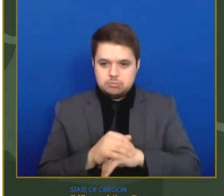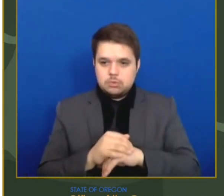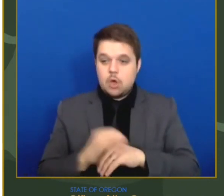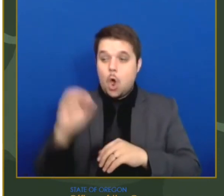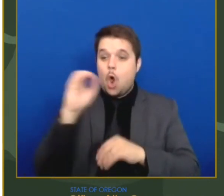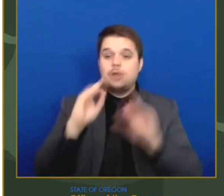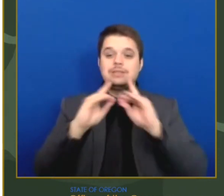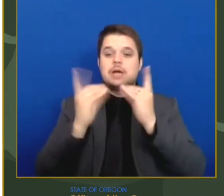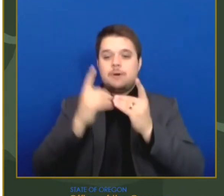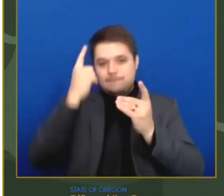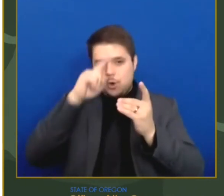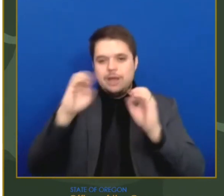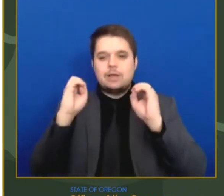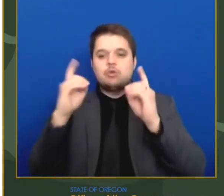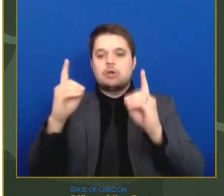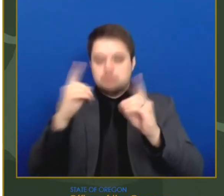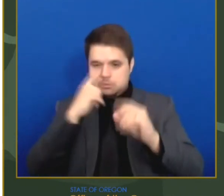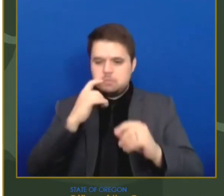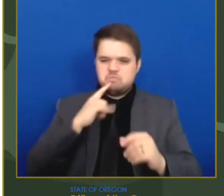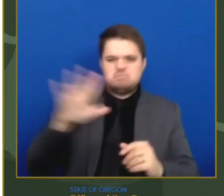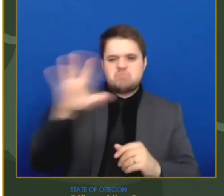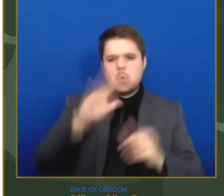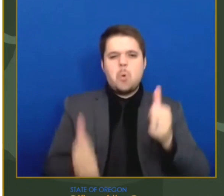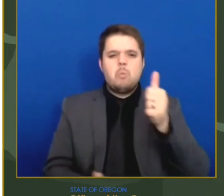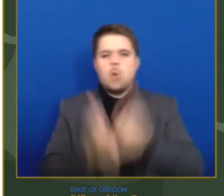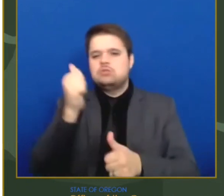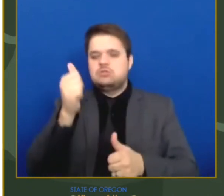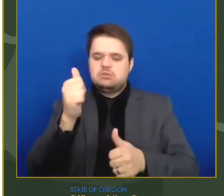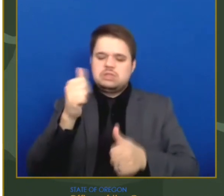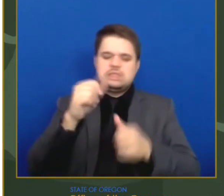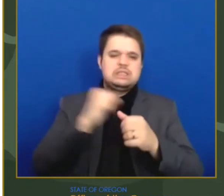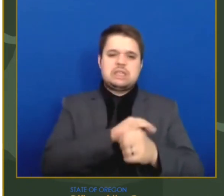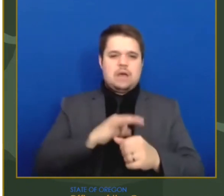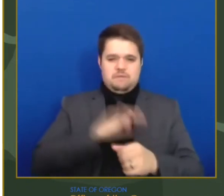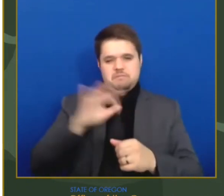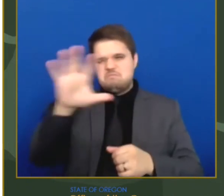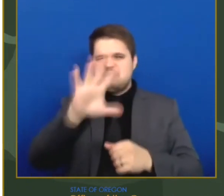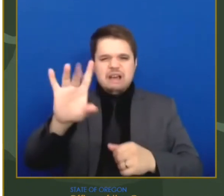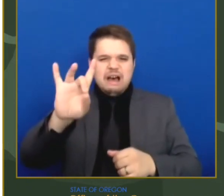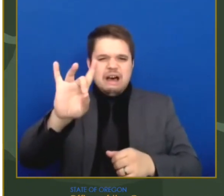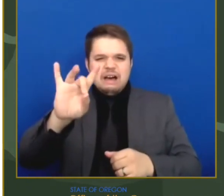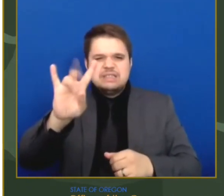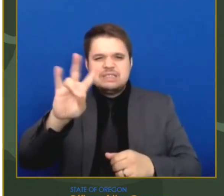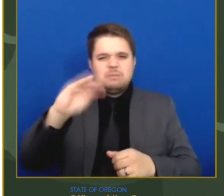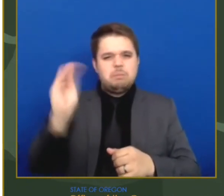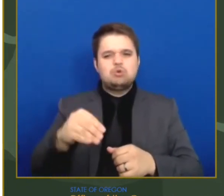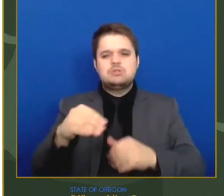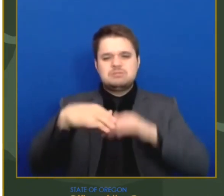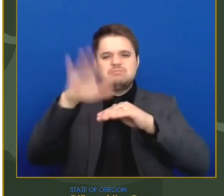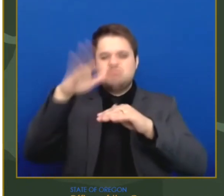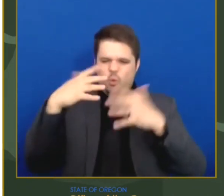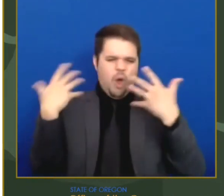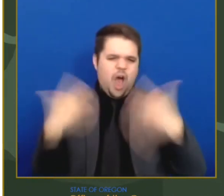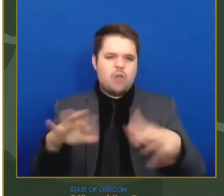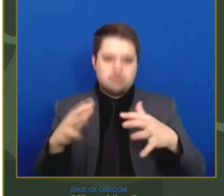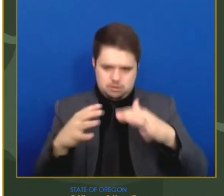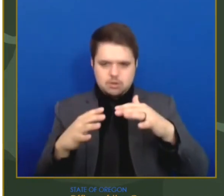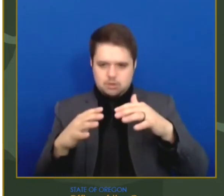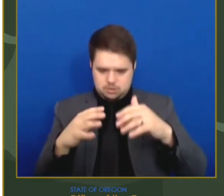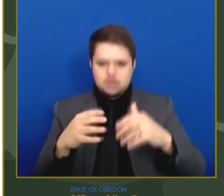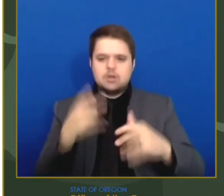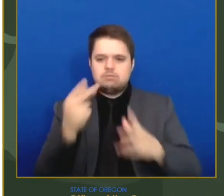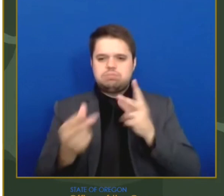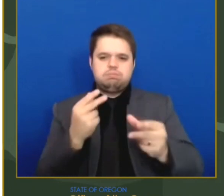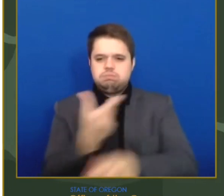been given an opportunity to get immunized against COVID-19, and another 5% said that 90% of their staff had been offered a